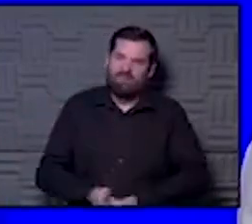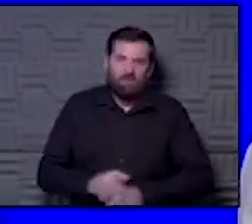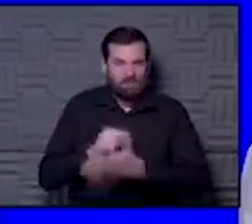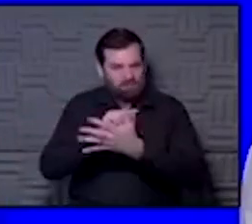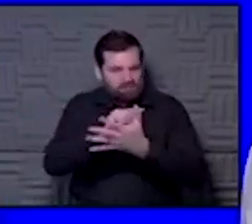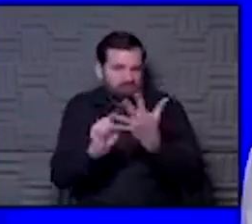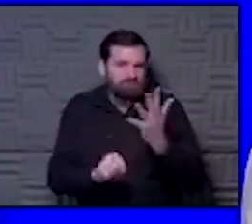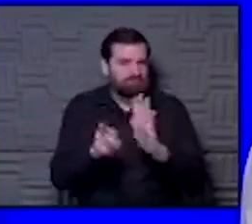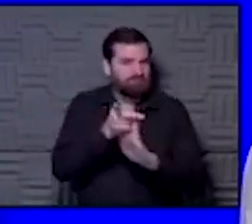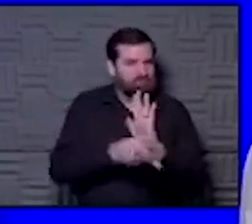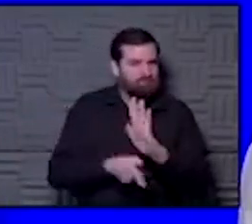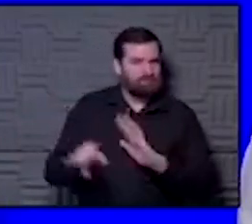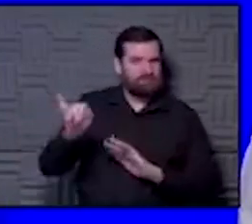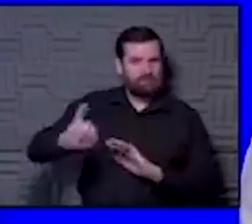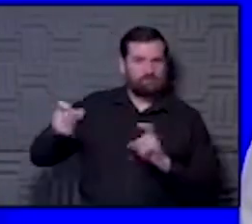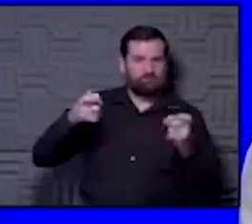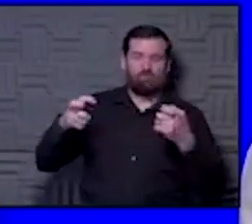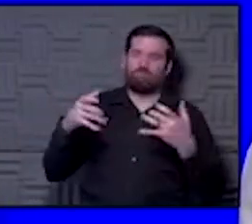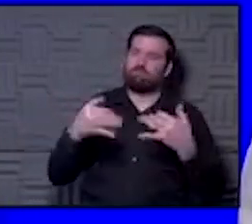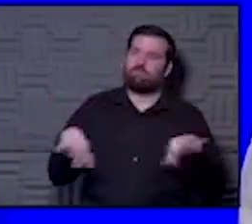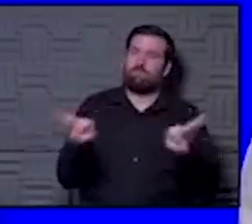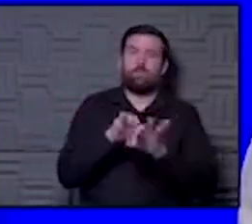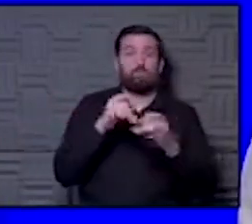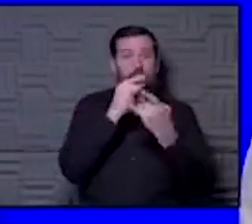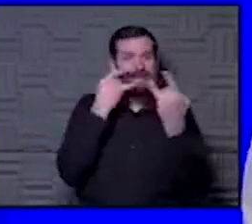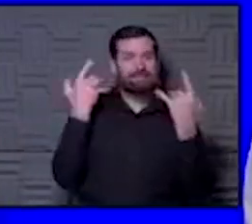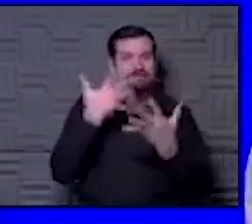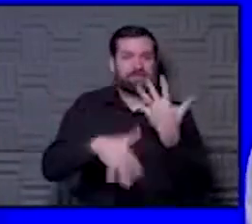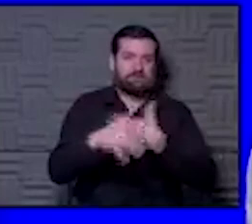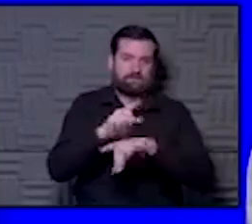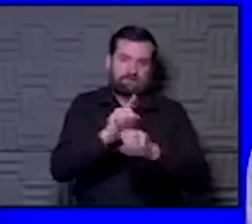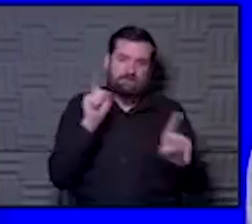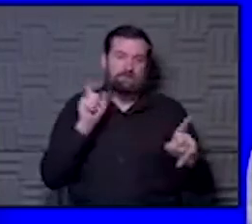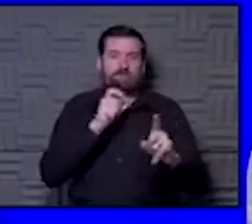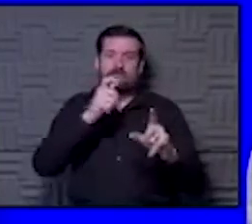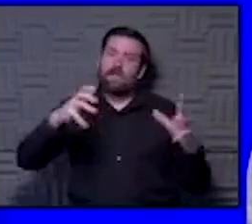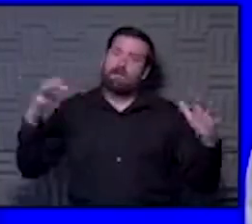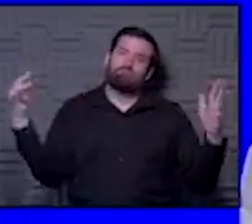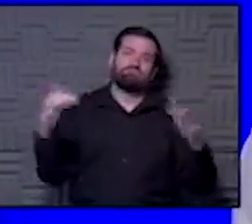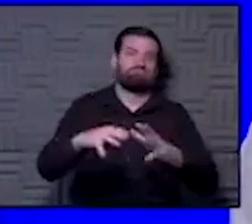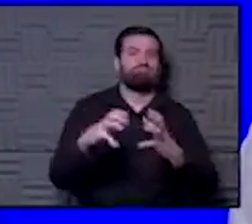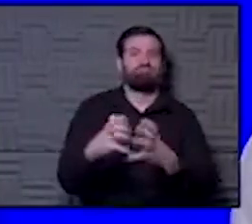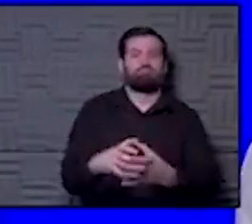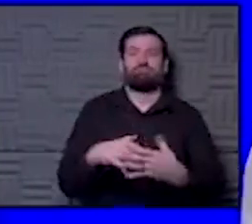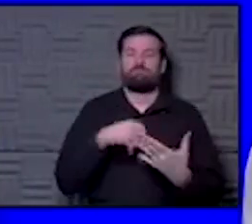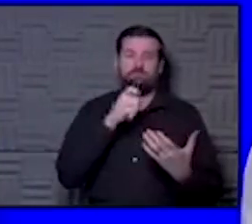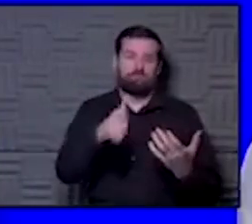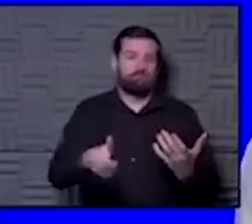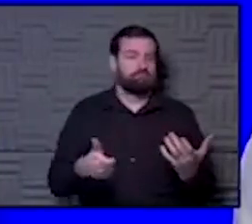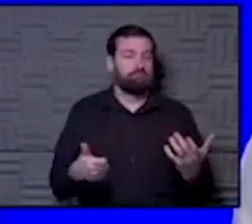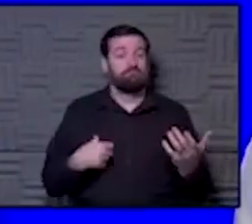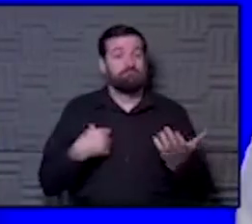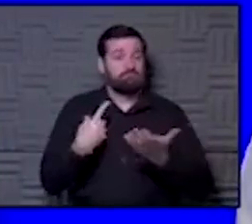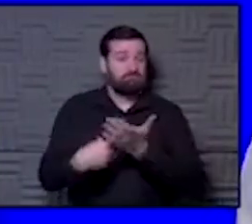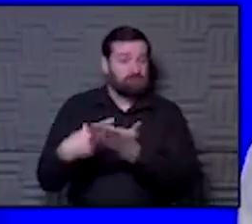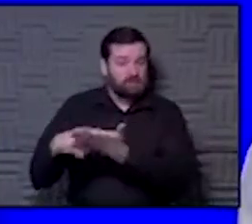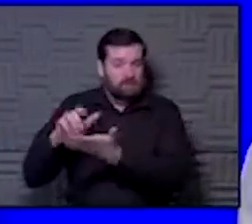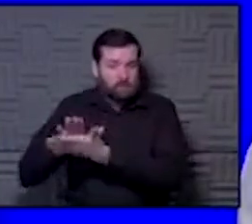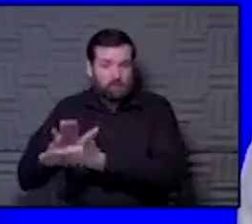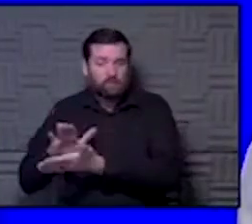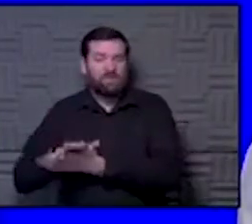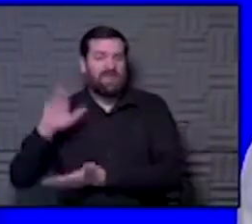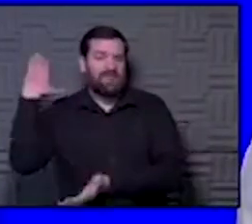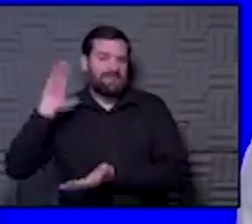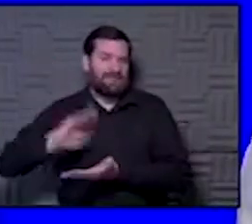ever more important. And that is masking, distancing, not meeting in large gatherings. If we're talking about schools, then it's de